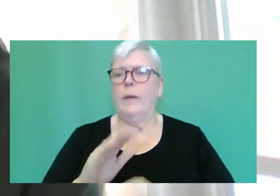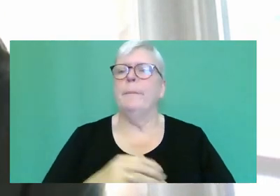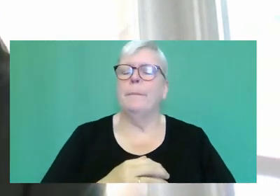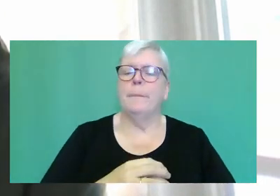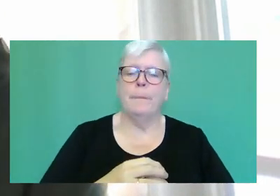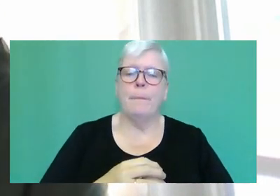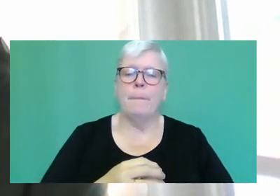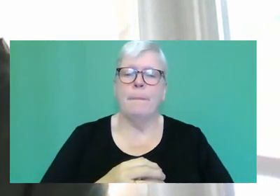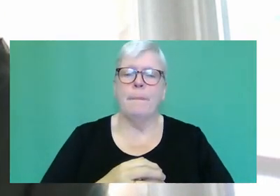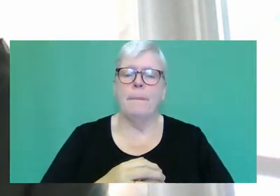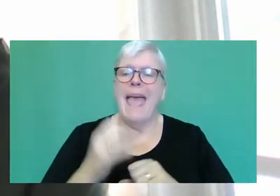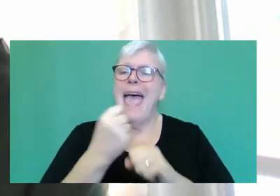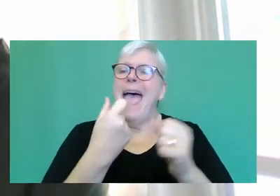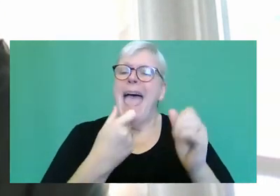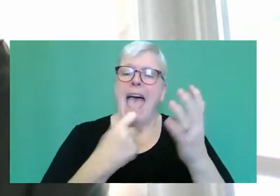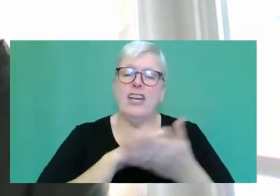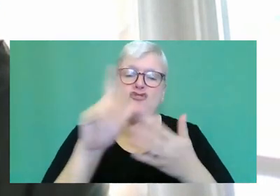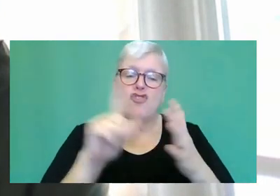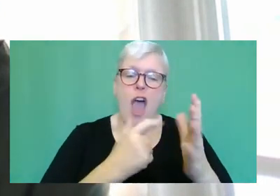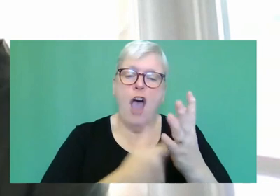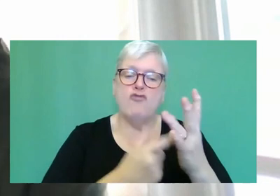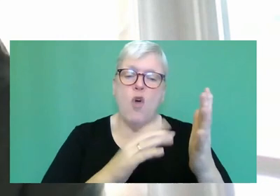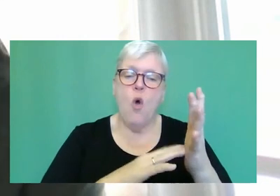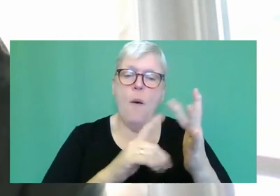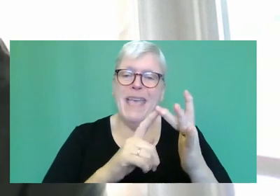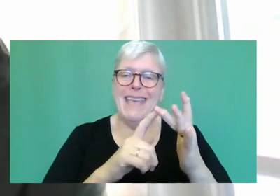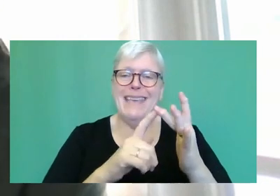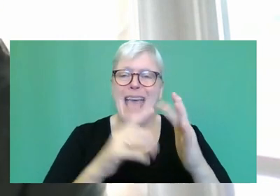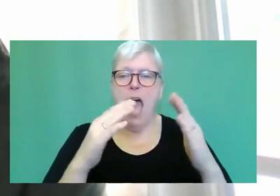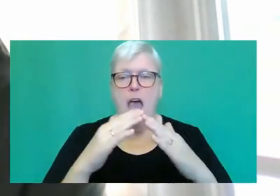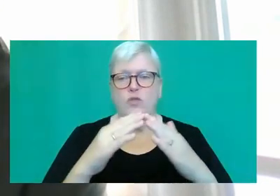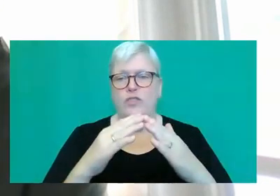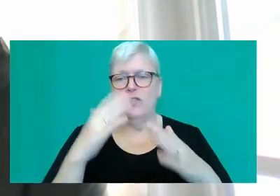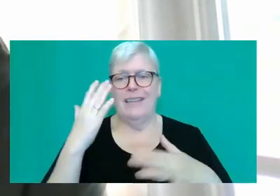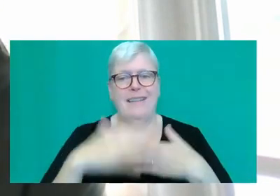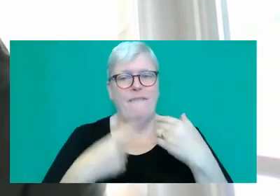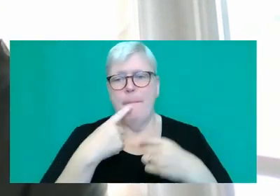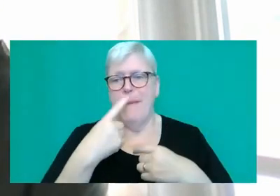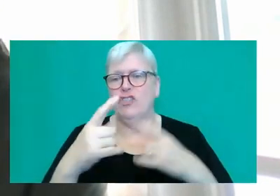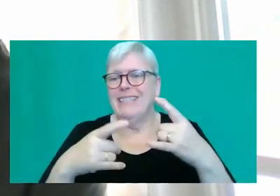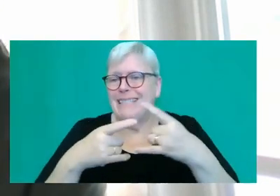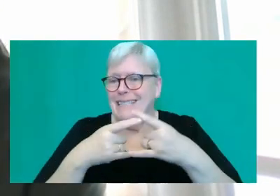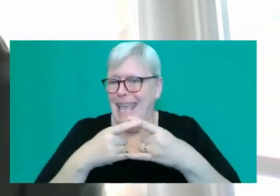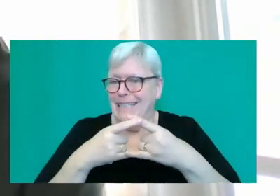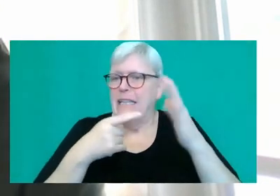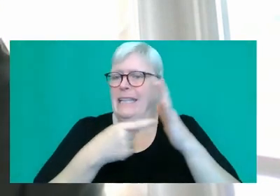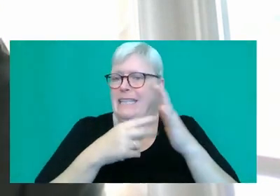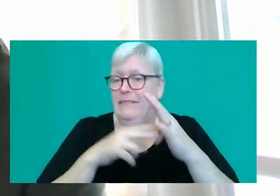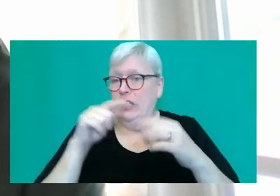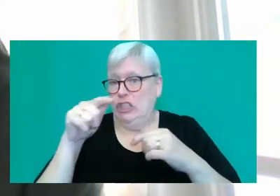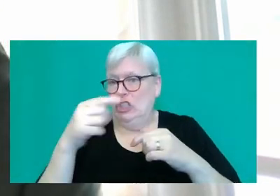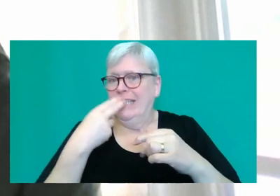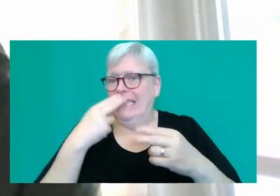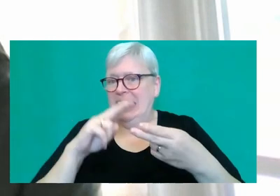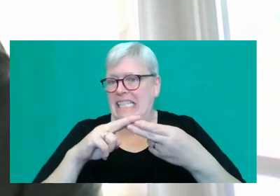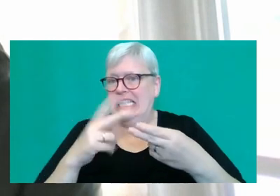In the Garami household, sex was never mentioned. If the television was on and a kissing with